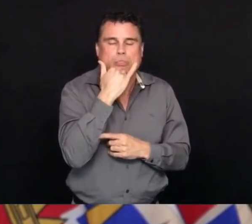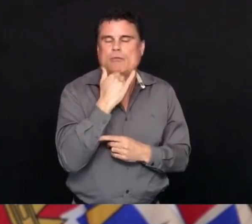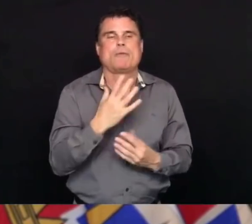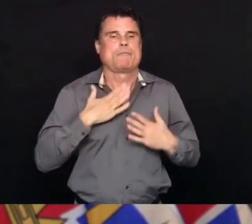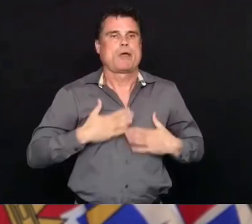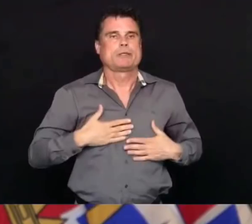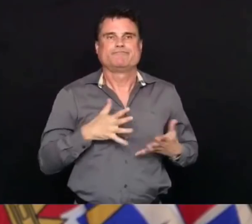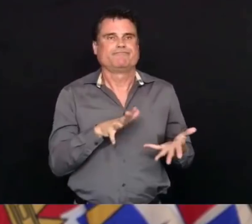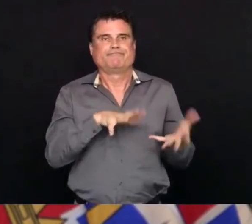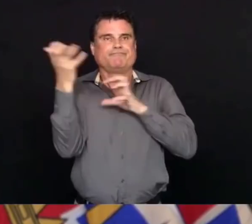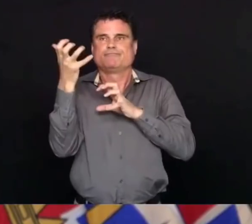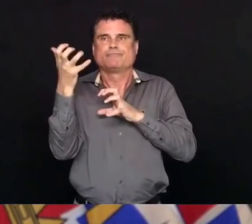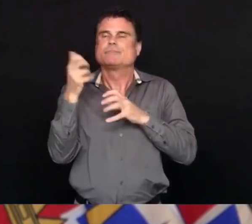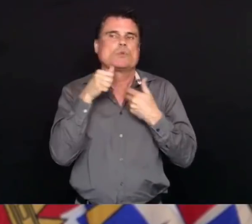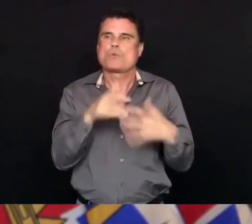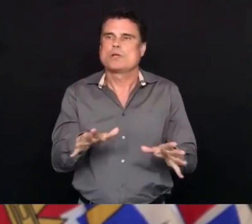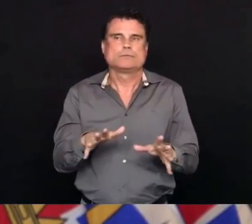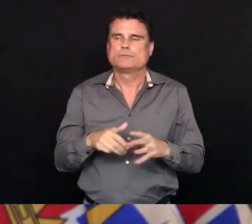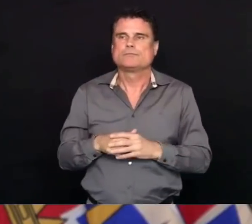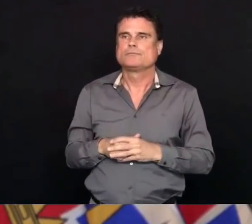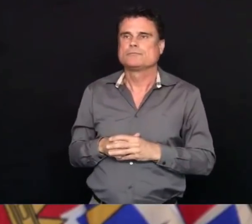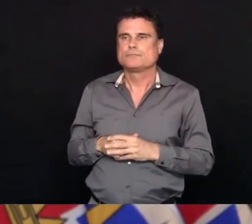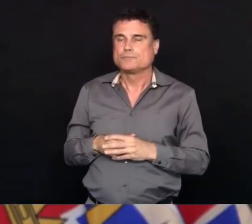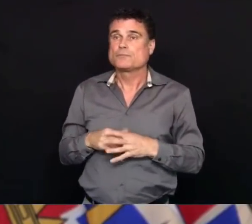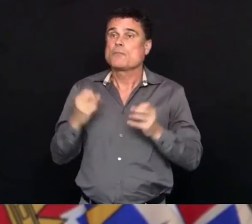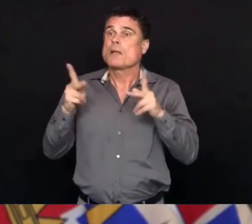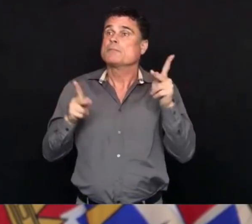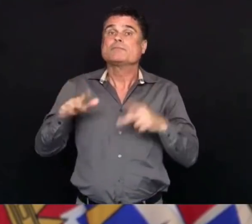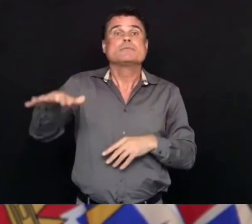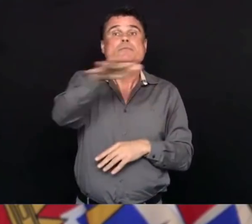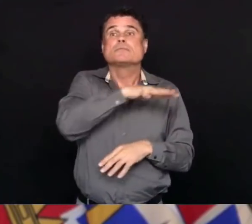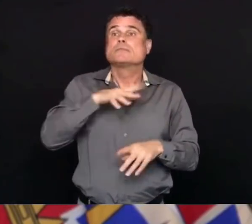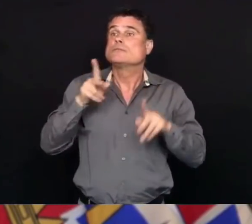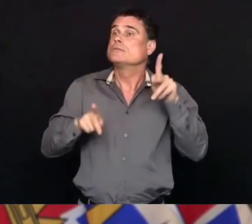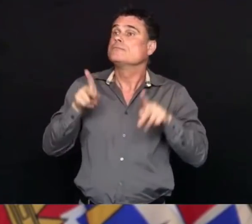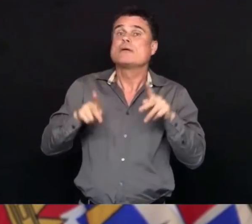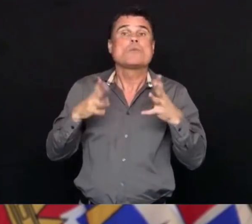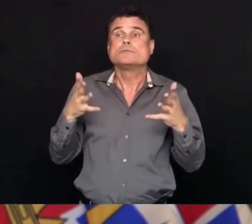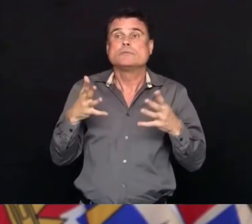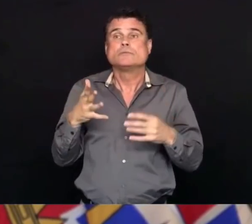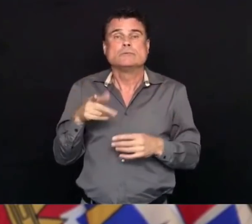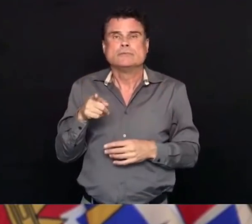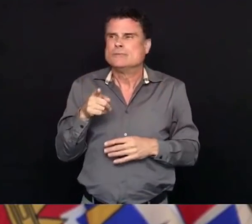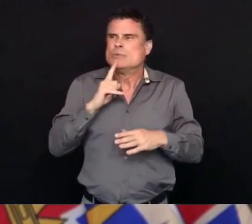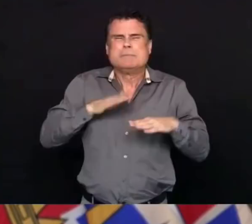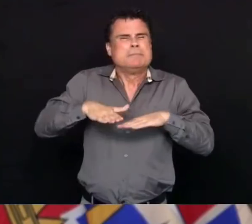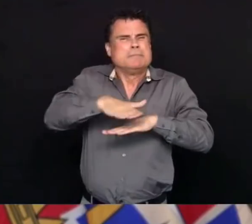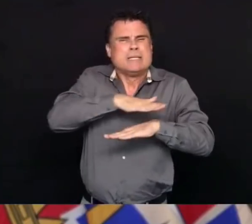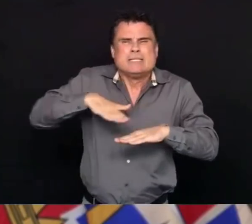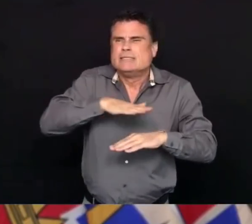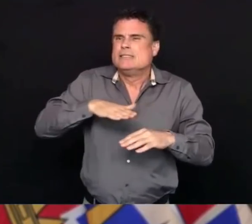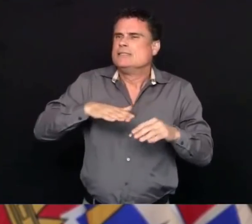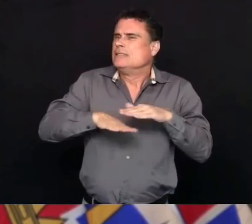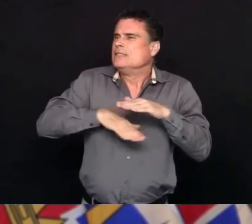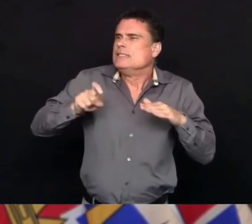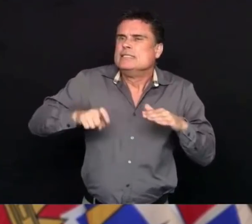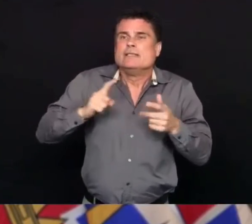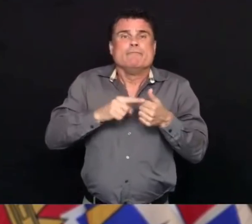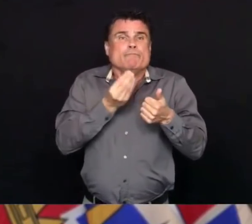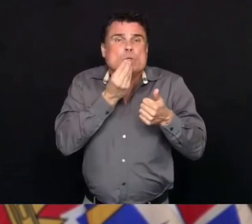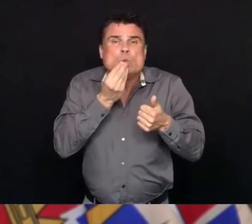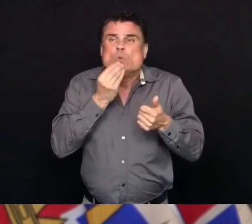basics such as food. And there are many things that we are putting in place to support you and to continue to support you through these two crises.